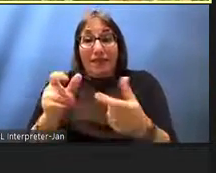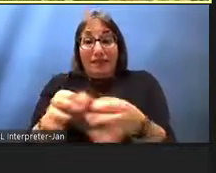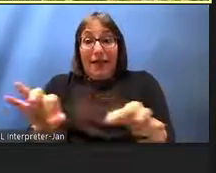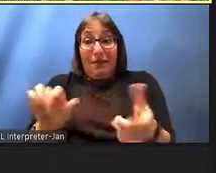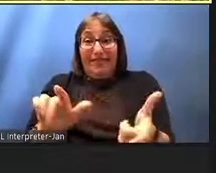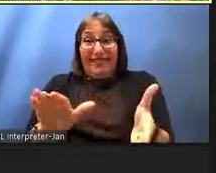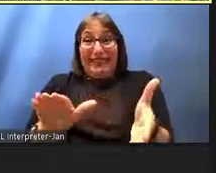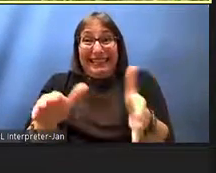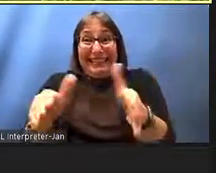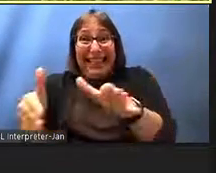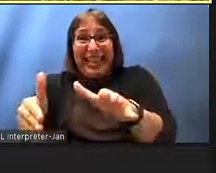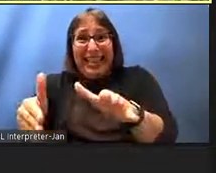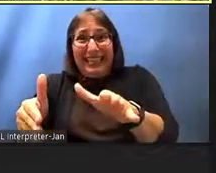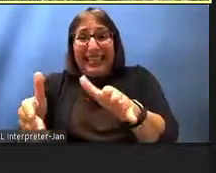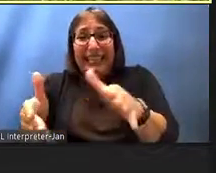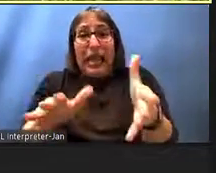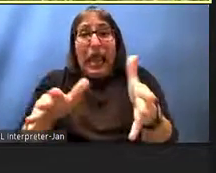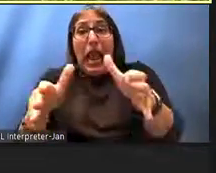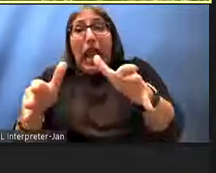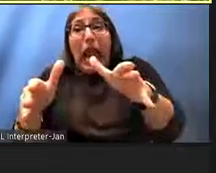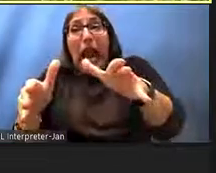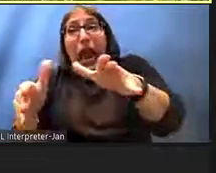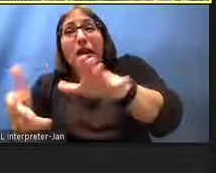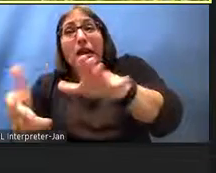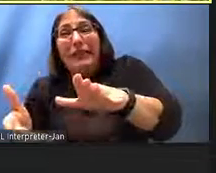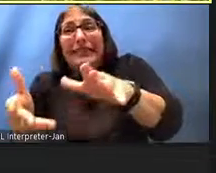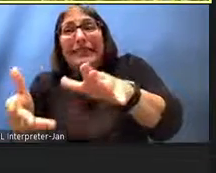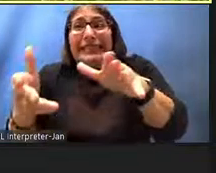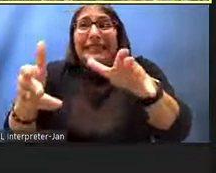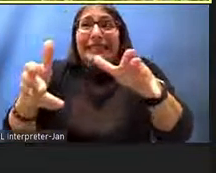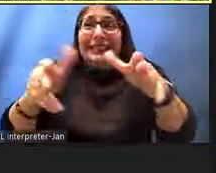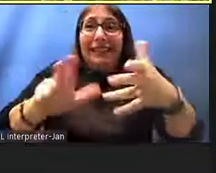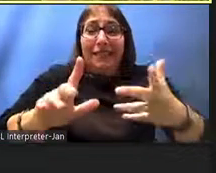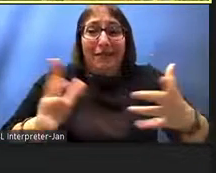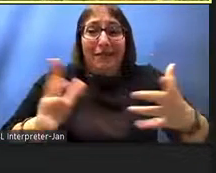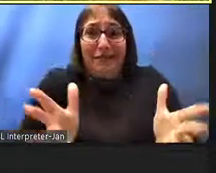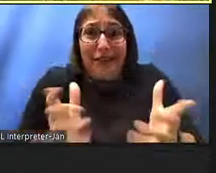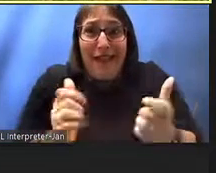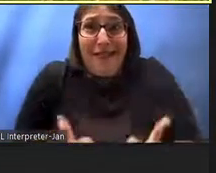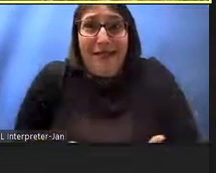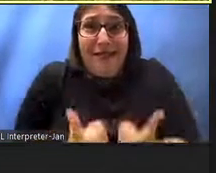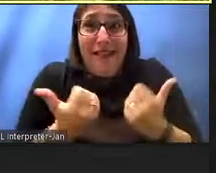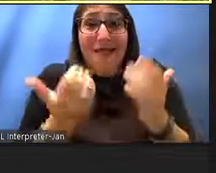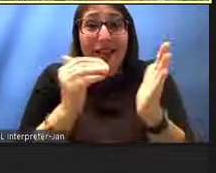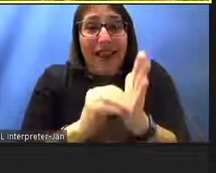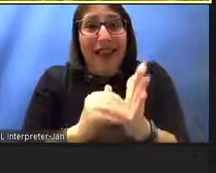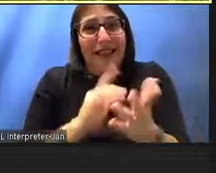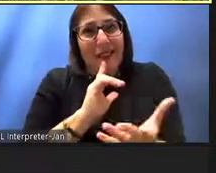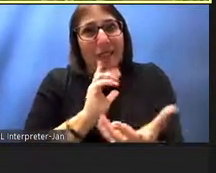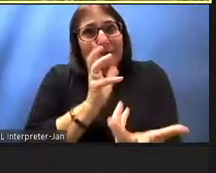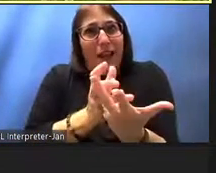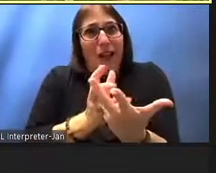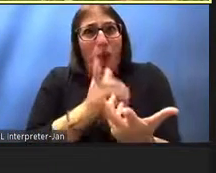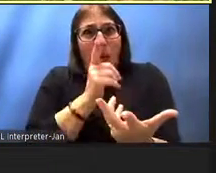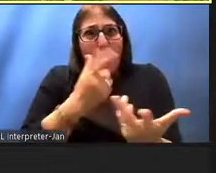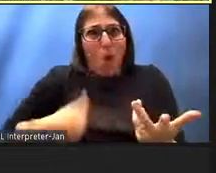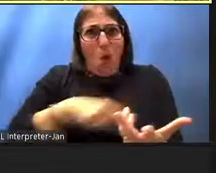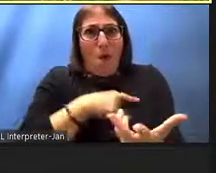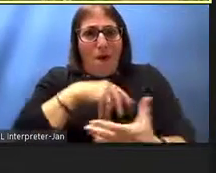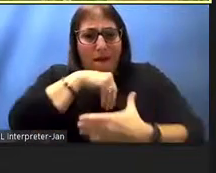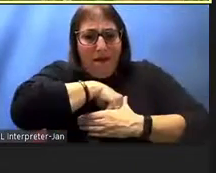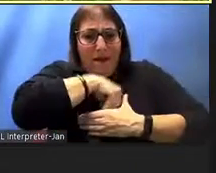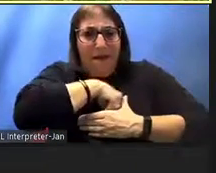we are and of course that's for hawaii and many of our people